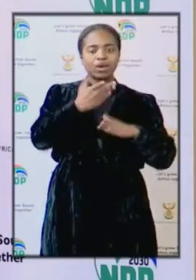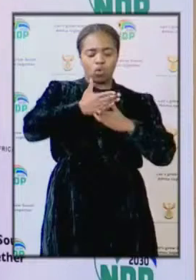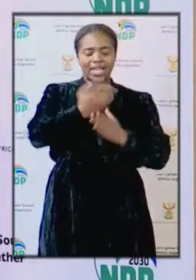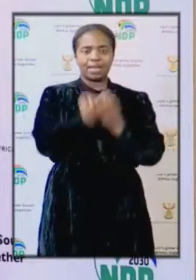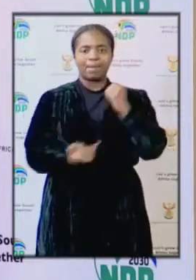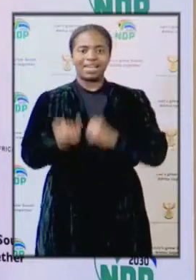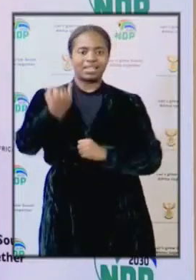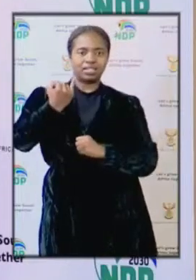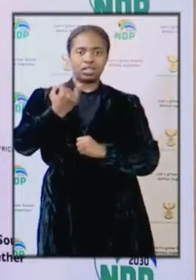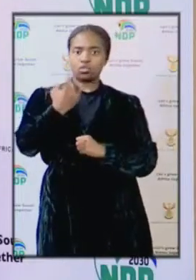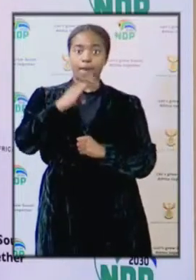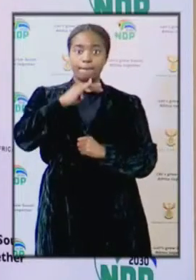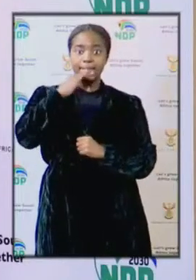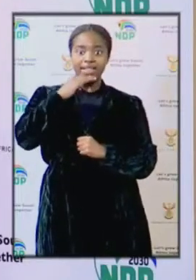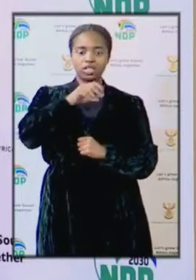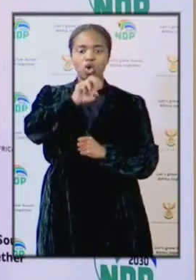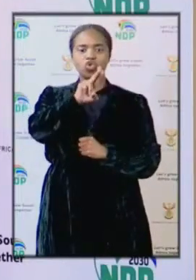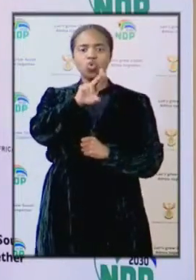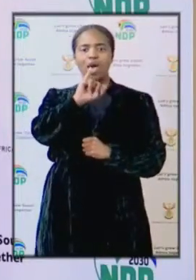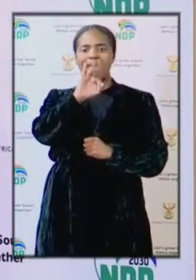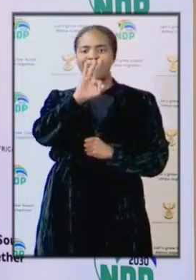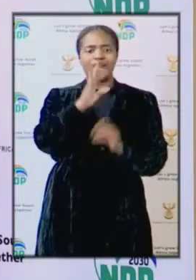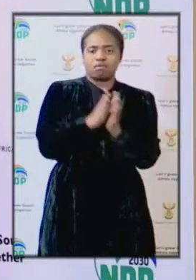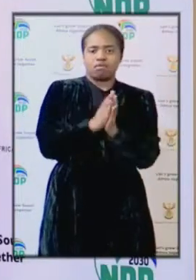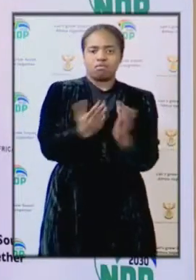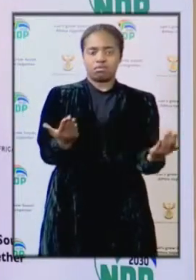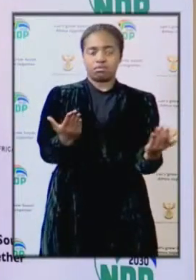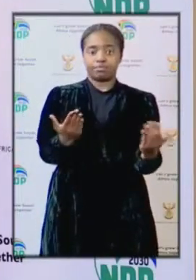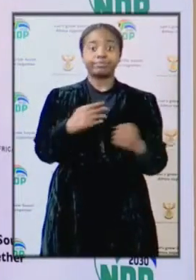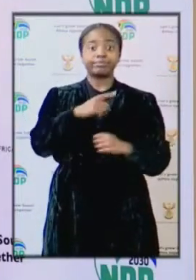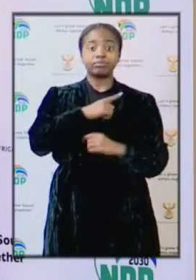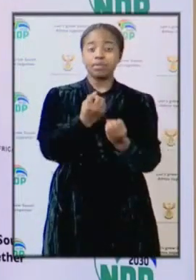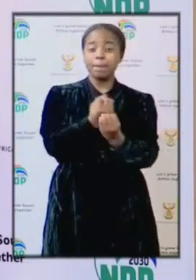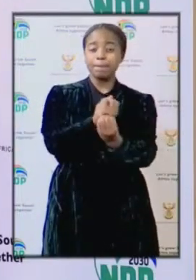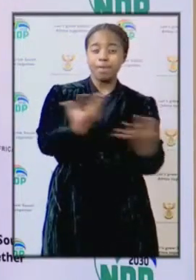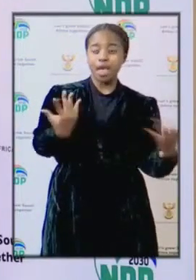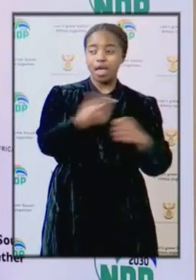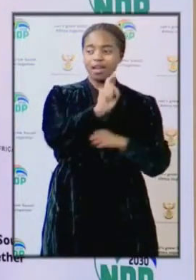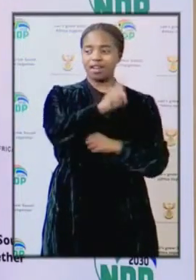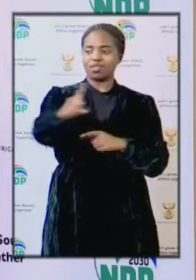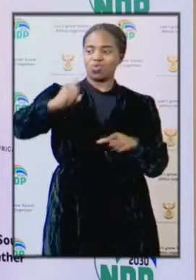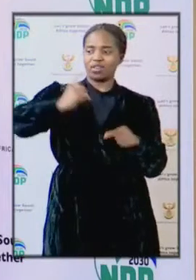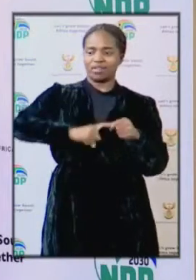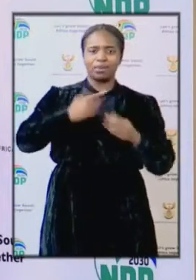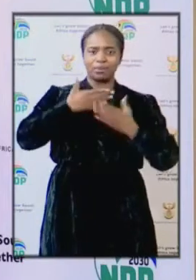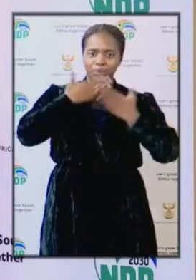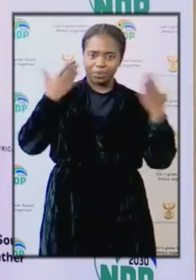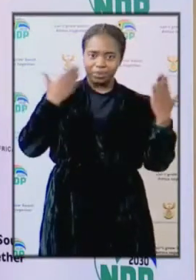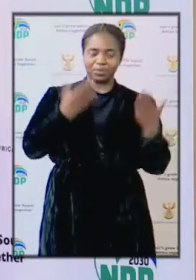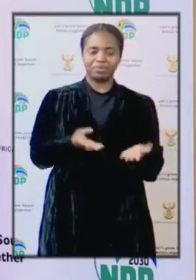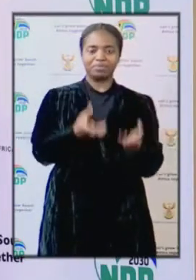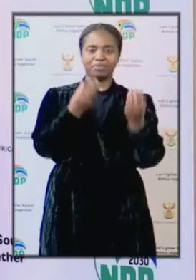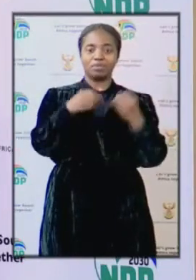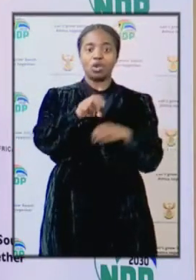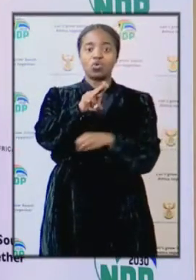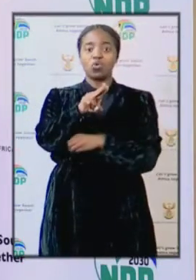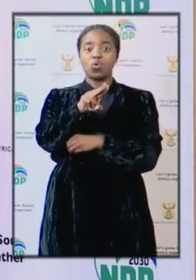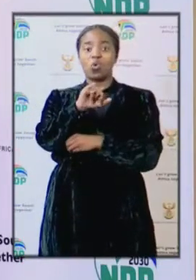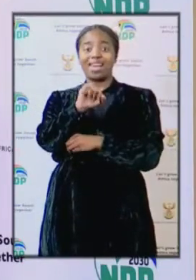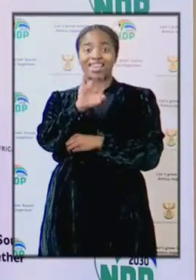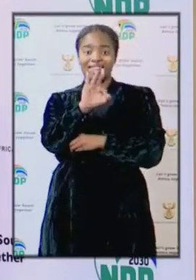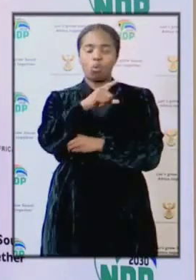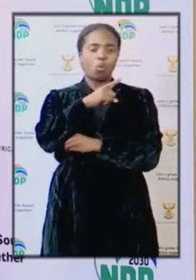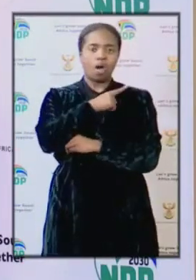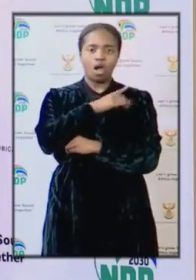without job security. This was meant because many of them do not even qualify to receive UIF